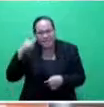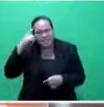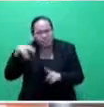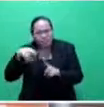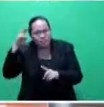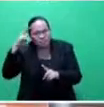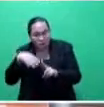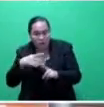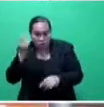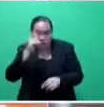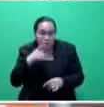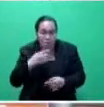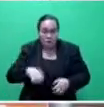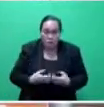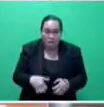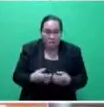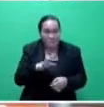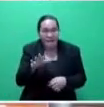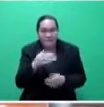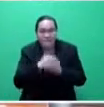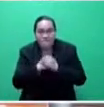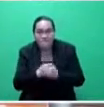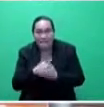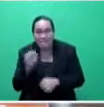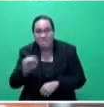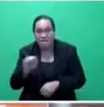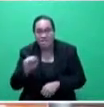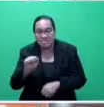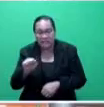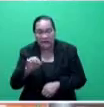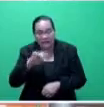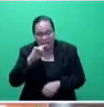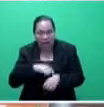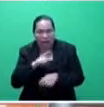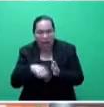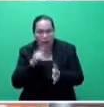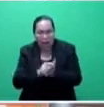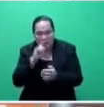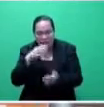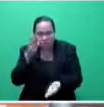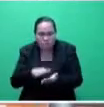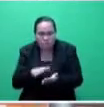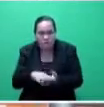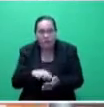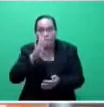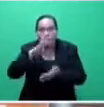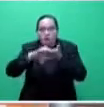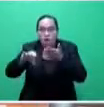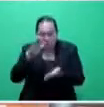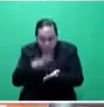Today is lamenting about the fact that his friend, the bus operator, cannot bring down the hourly rate for the bus driver from $4